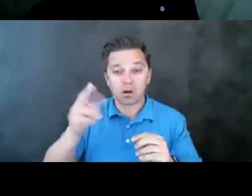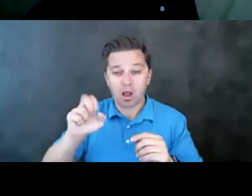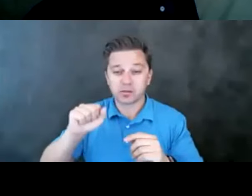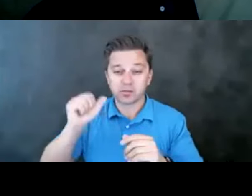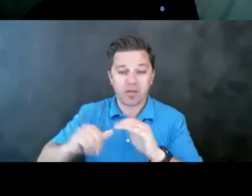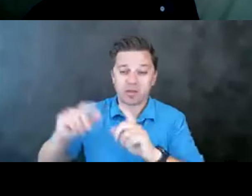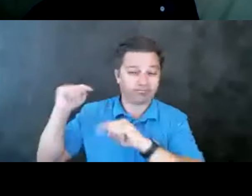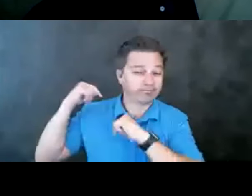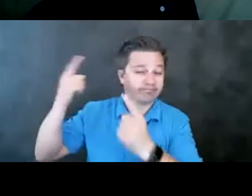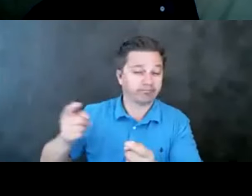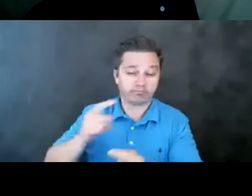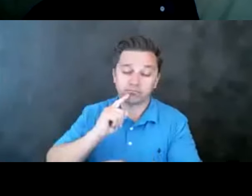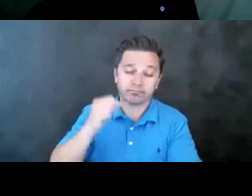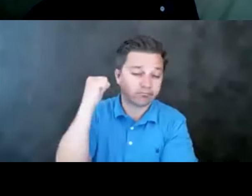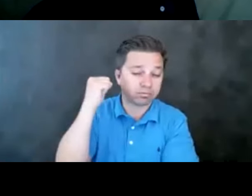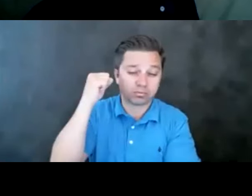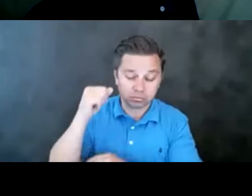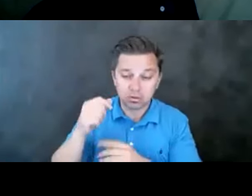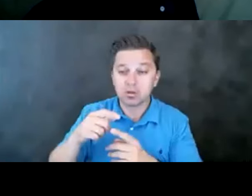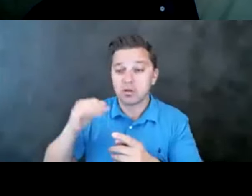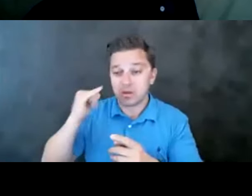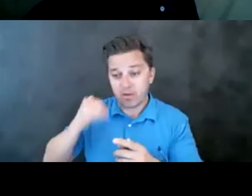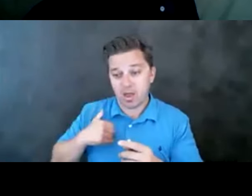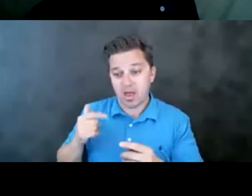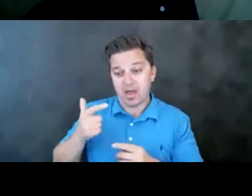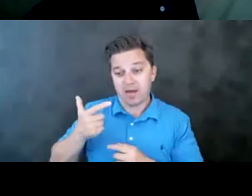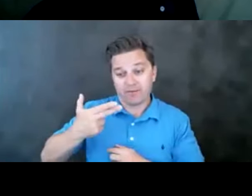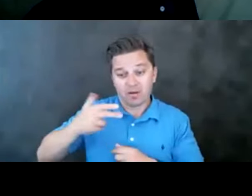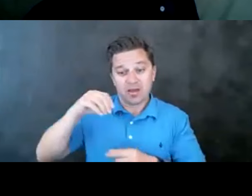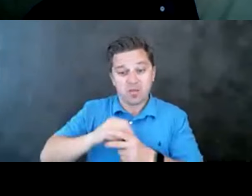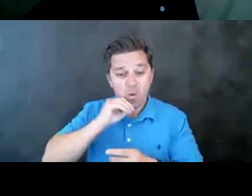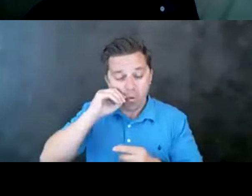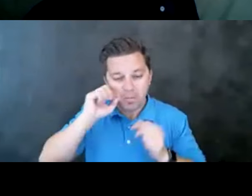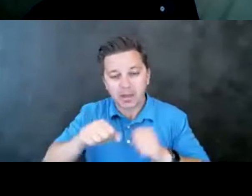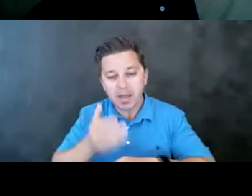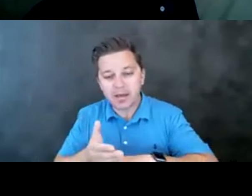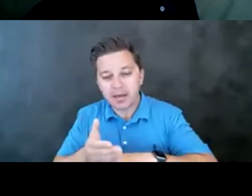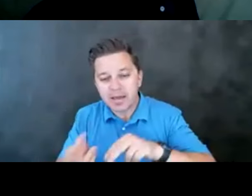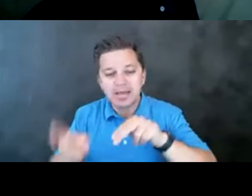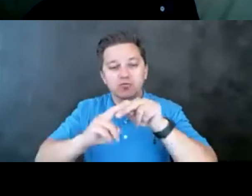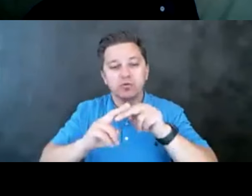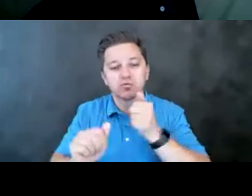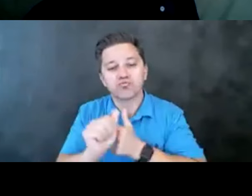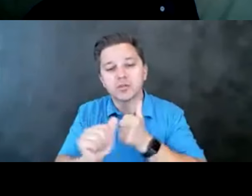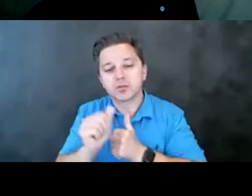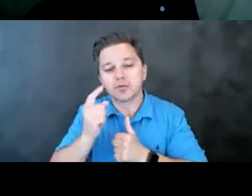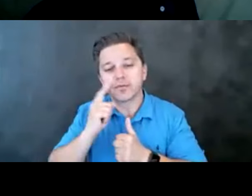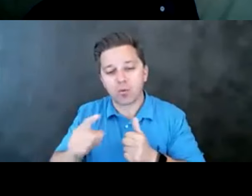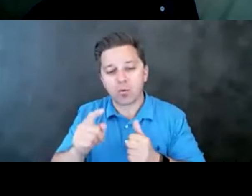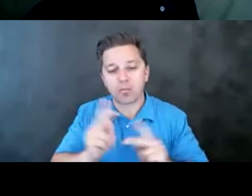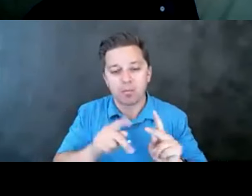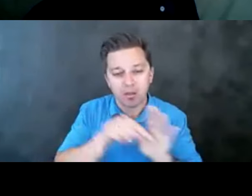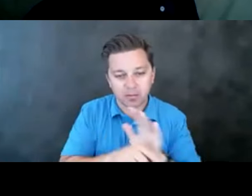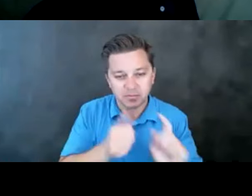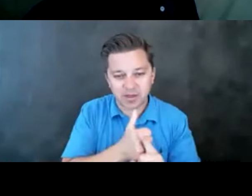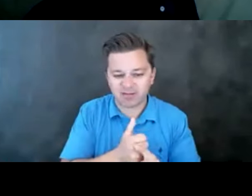We also know that having a firearm in the home can increase risk of suicide just by the nature of having it